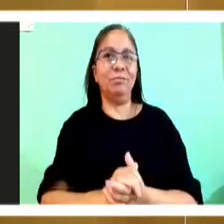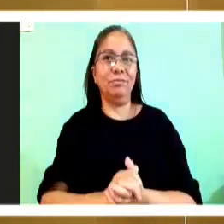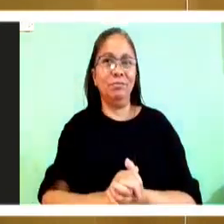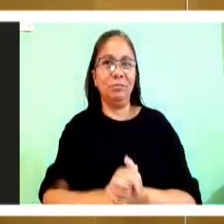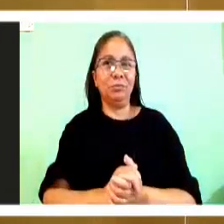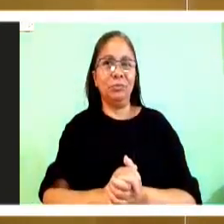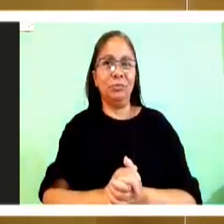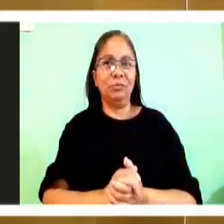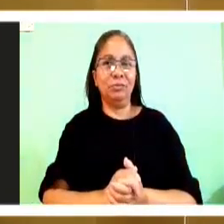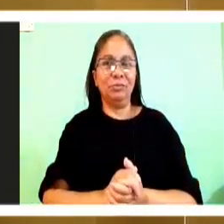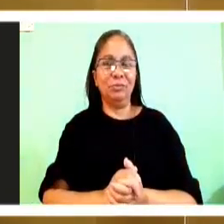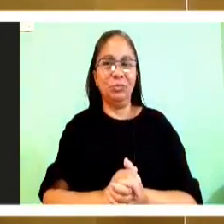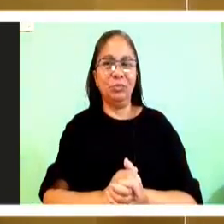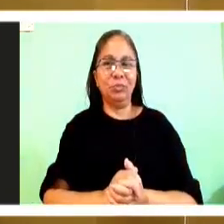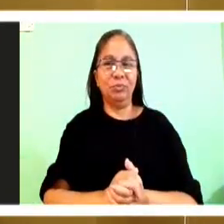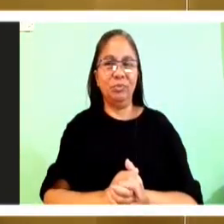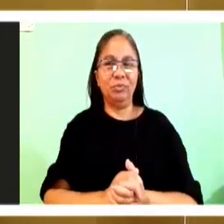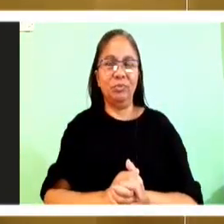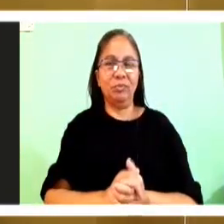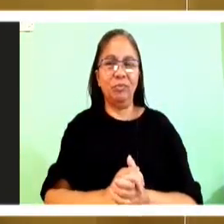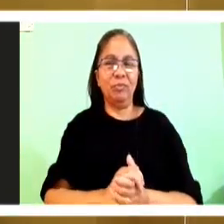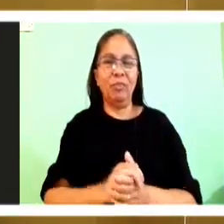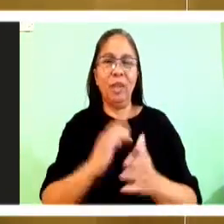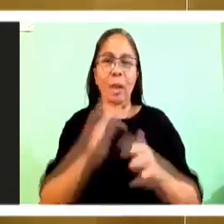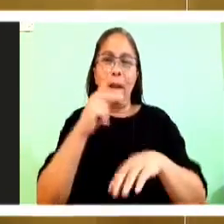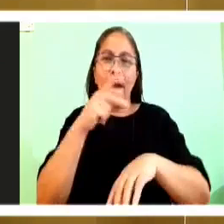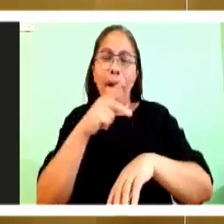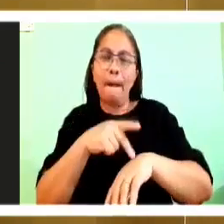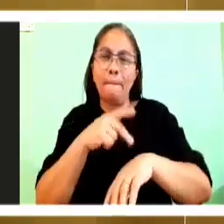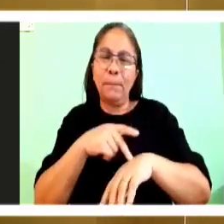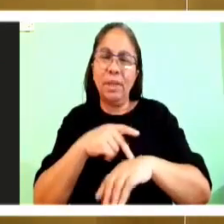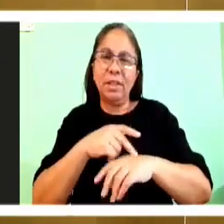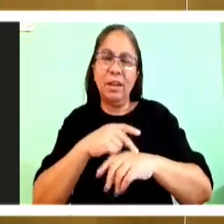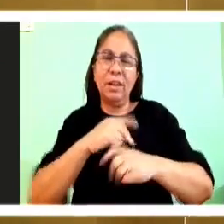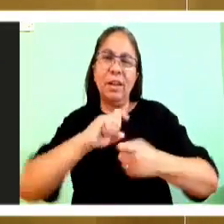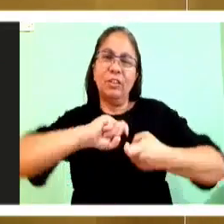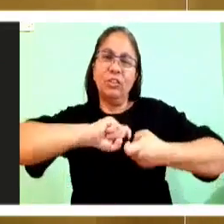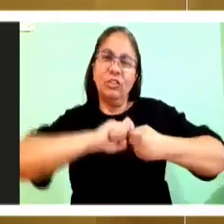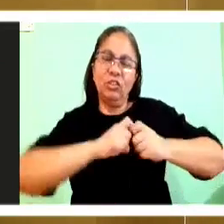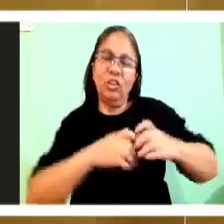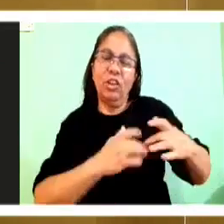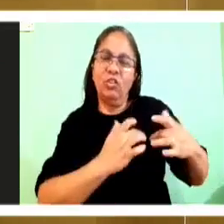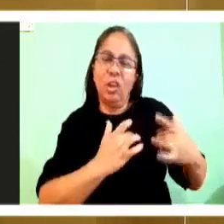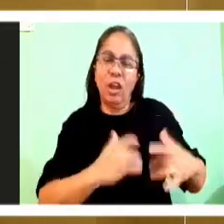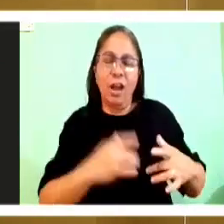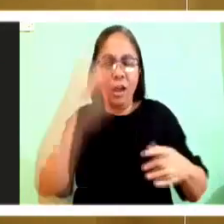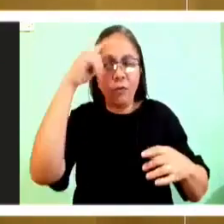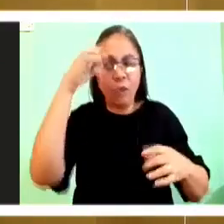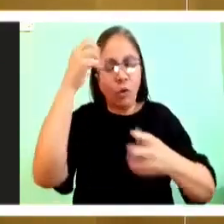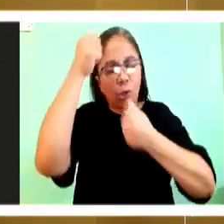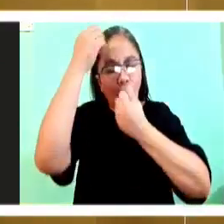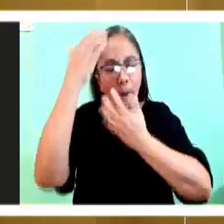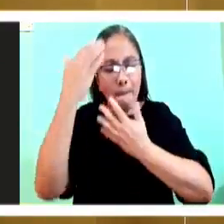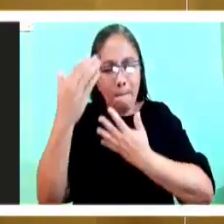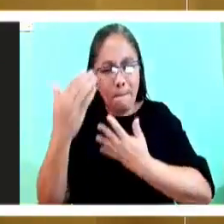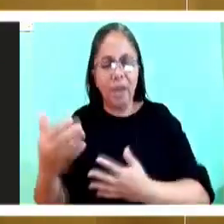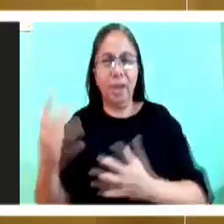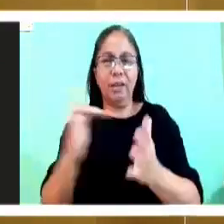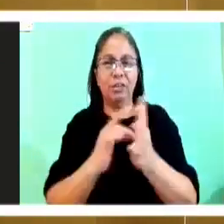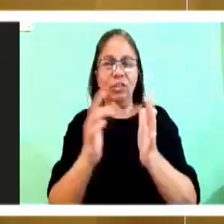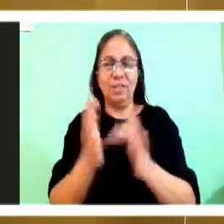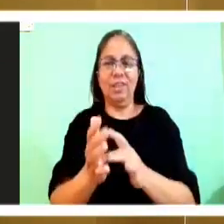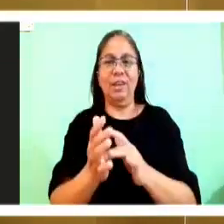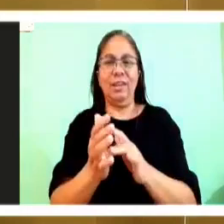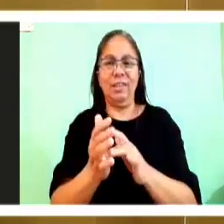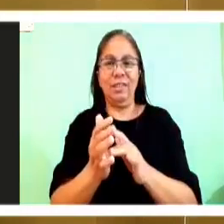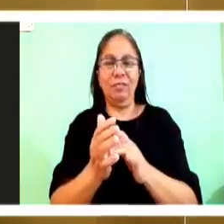The bending of his heart to the will of Jesus, the obedience of Simon to the will of Jesus, is